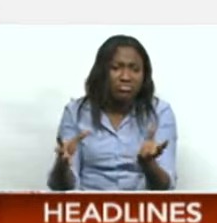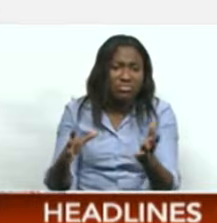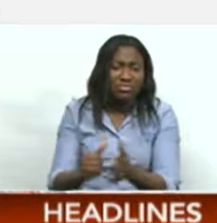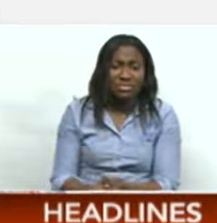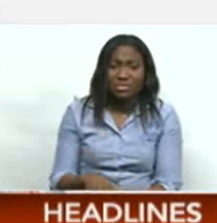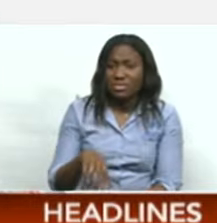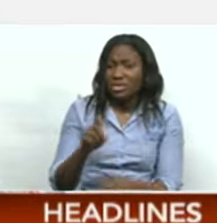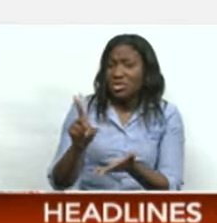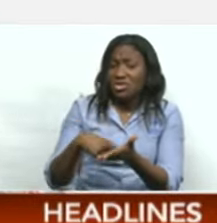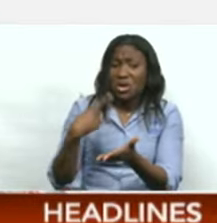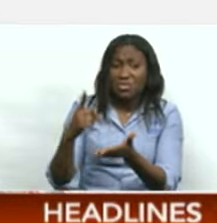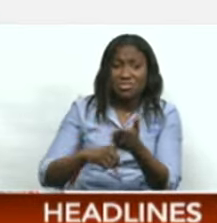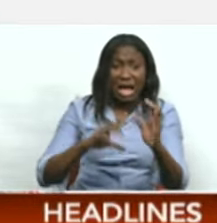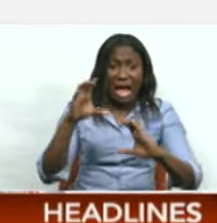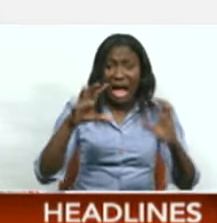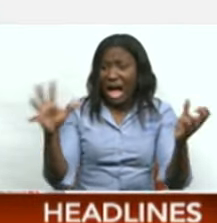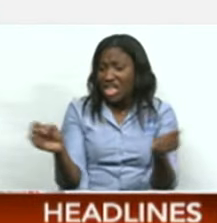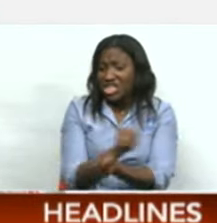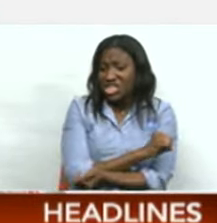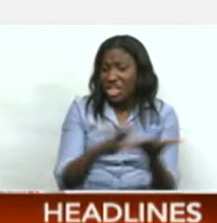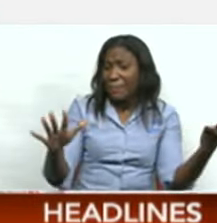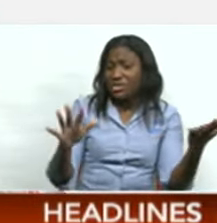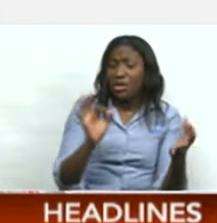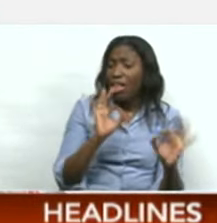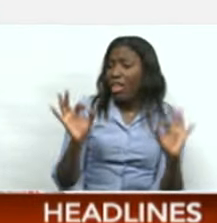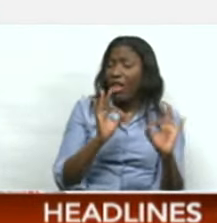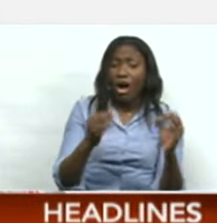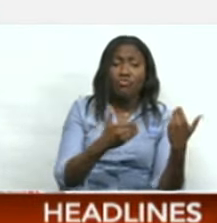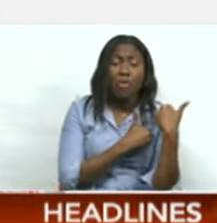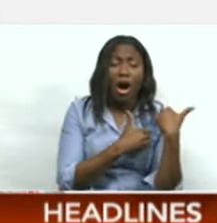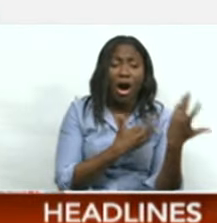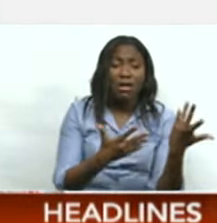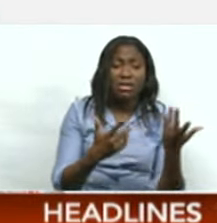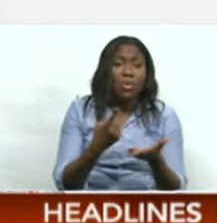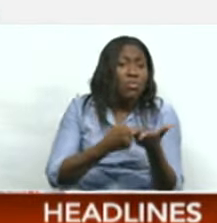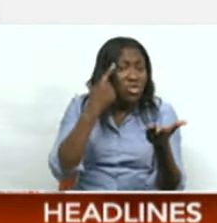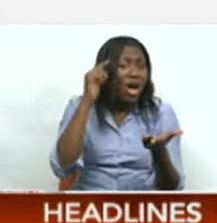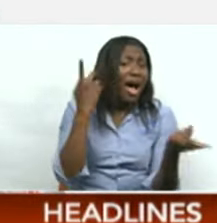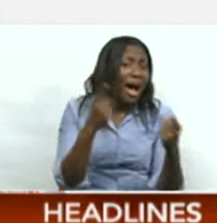are being damaged and all these kinds of things, what do you expect to happen?